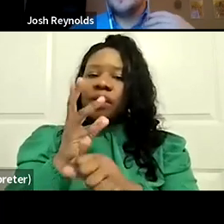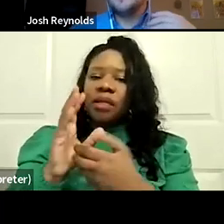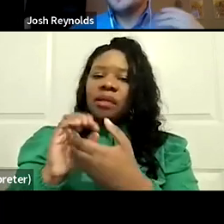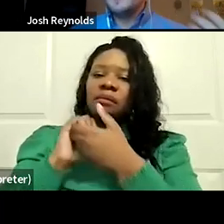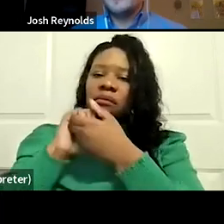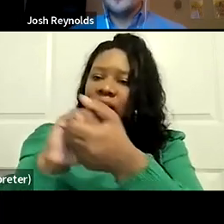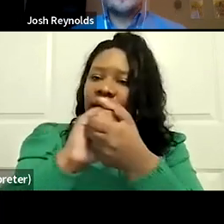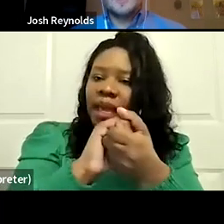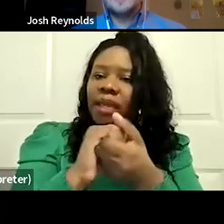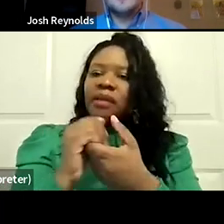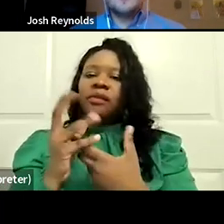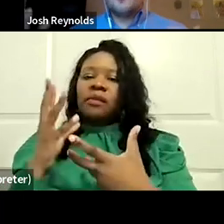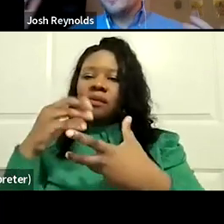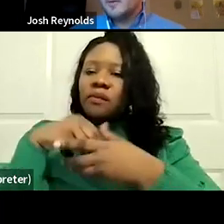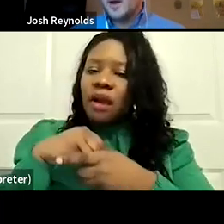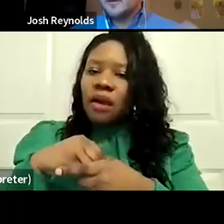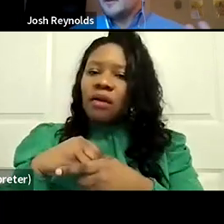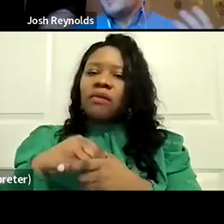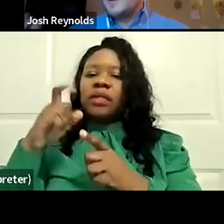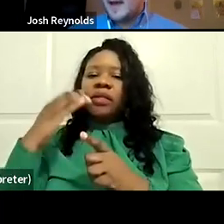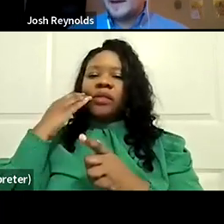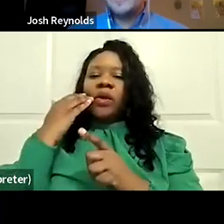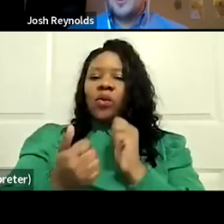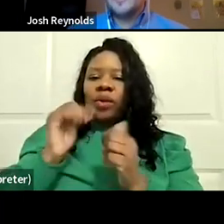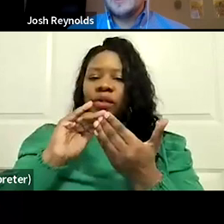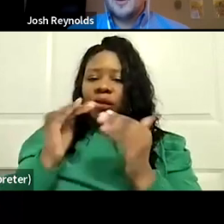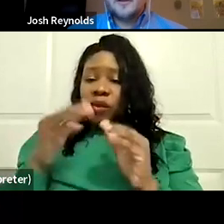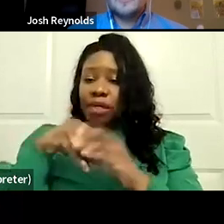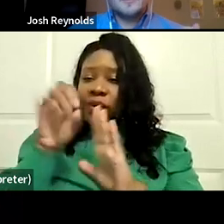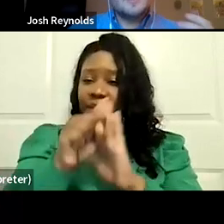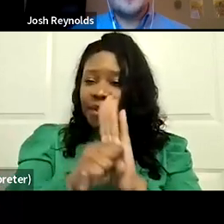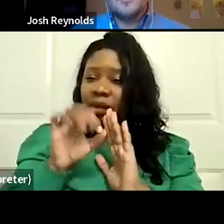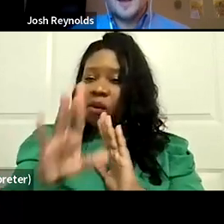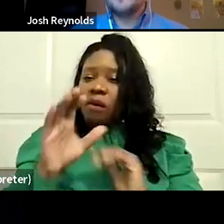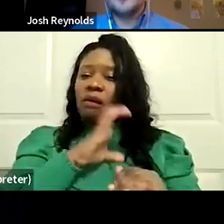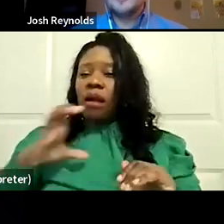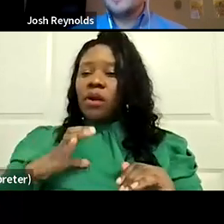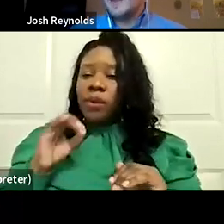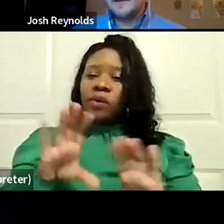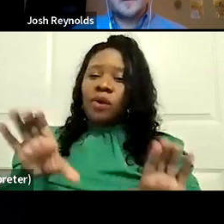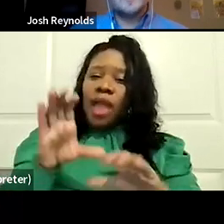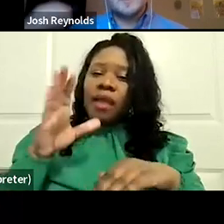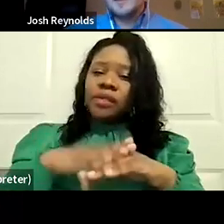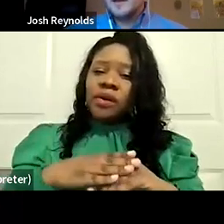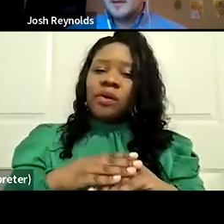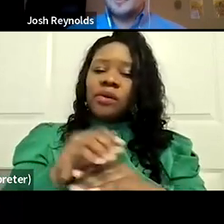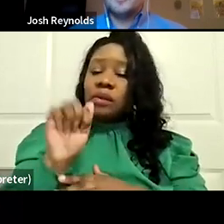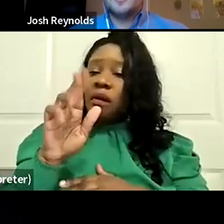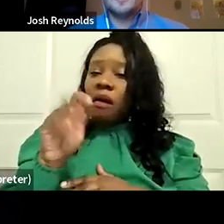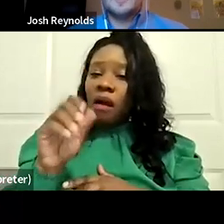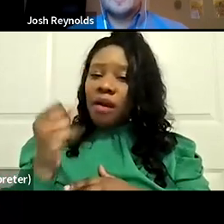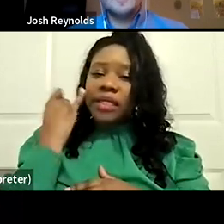committees in your state or Congress act on the arts. If you have a champion, ask them to be